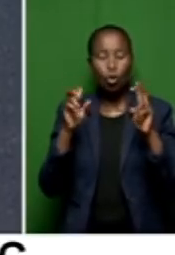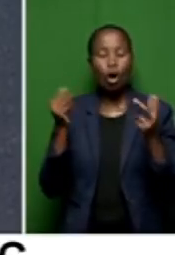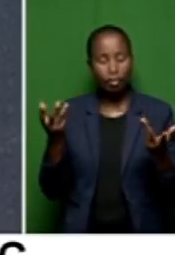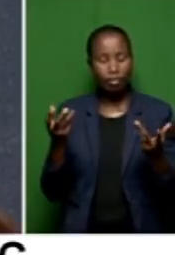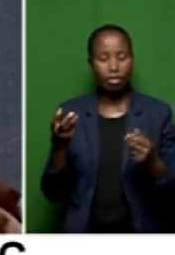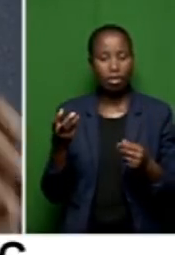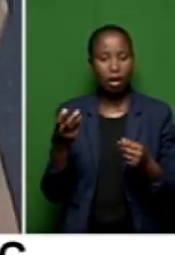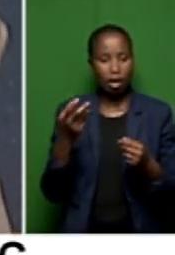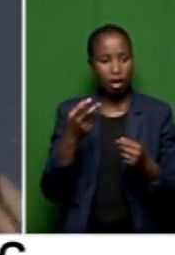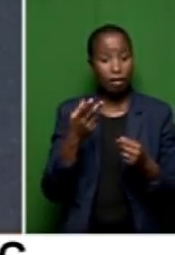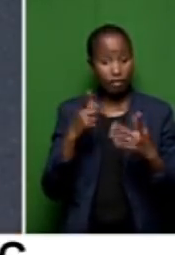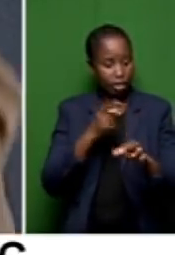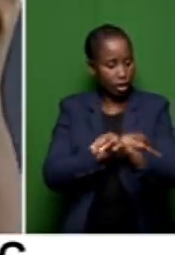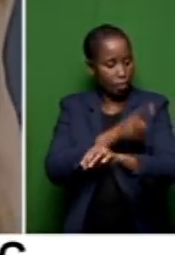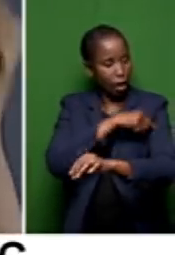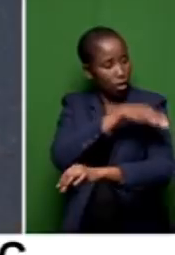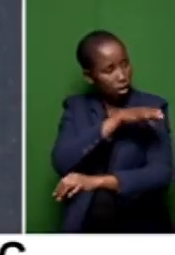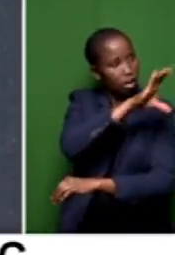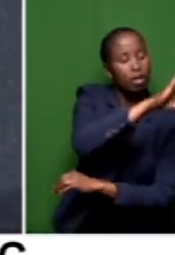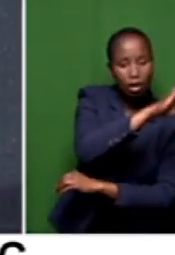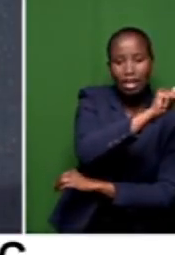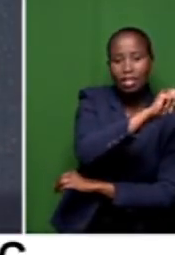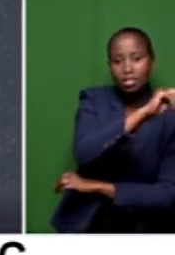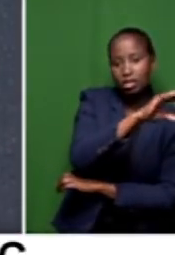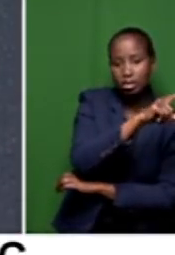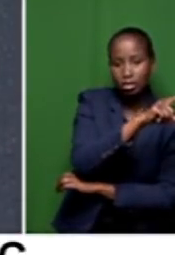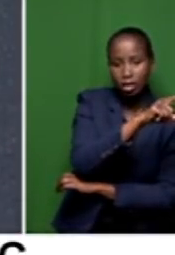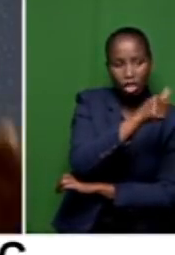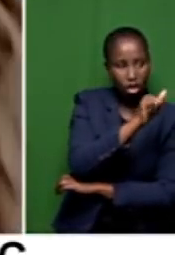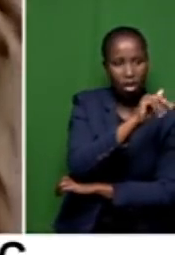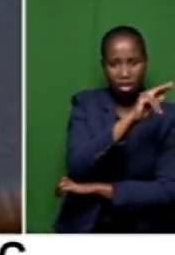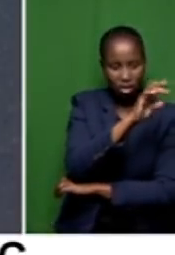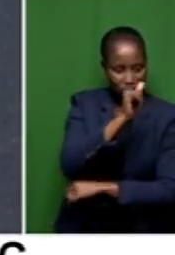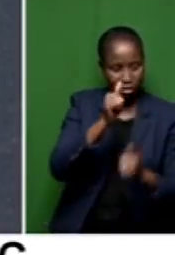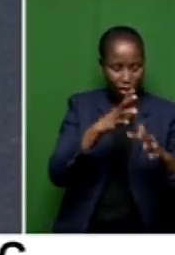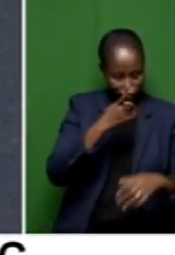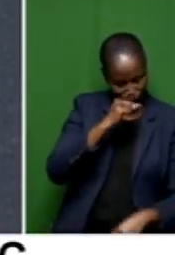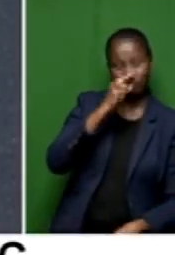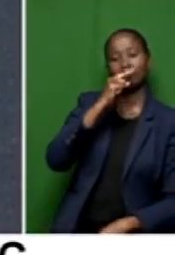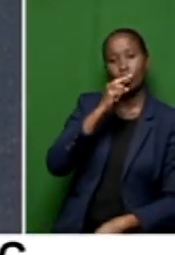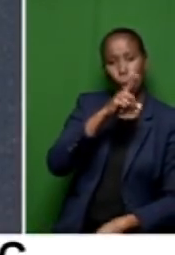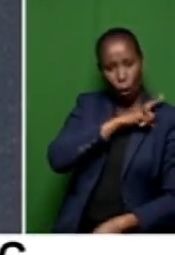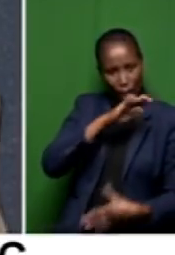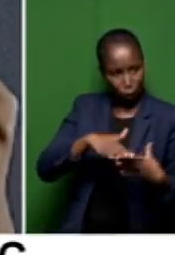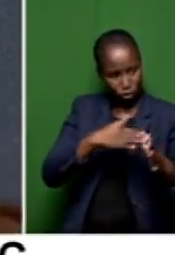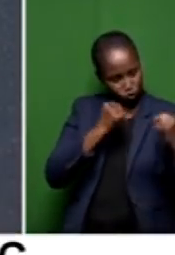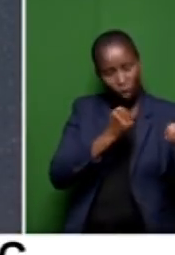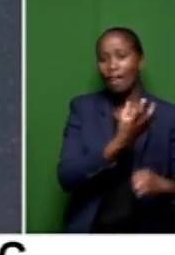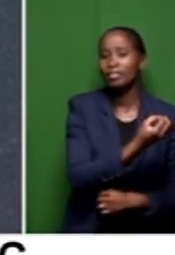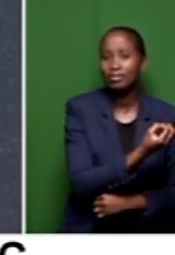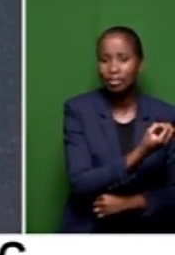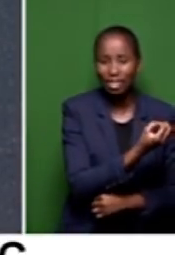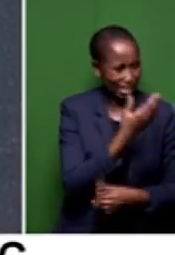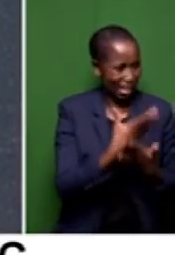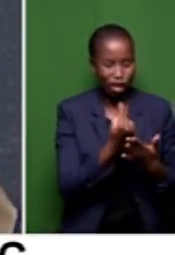ANC. And they have decided to be arrogant because they have the numerical strength. They can do